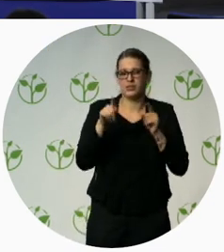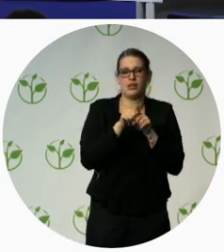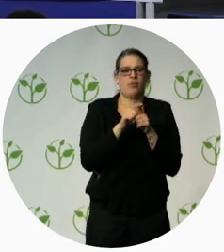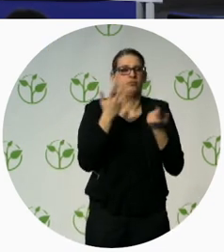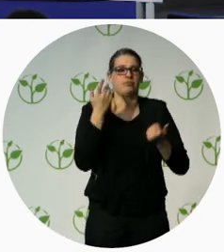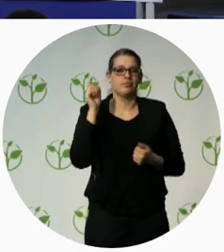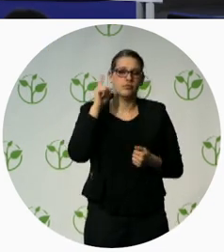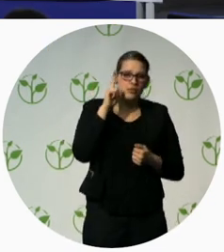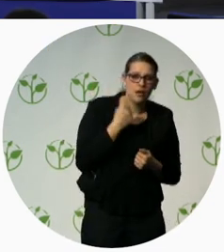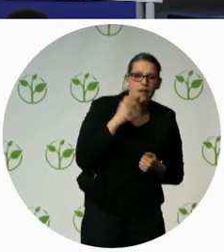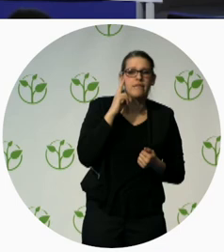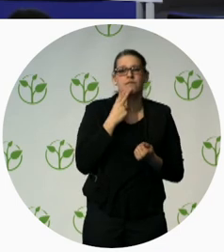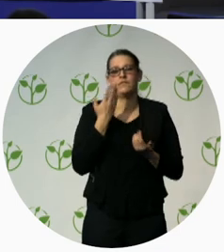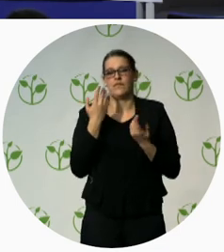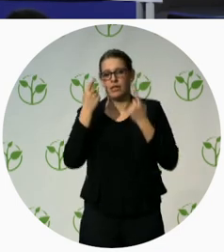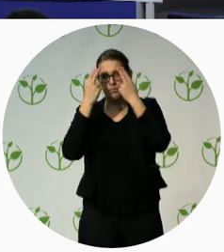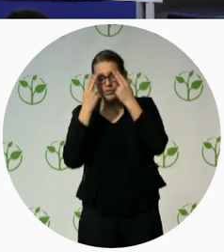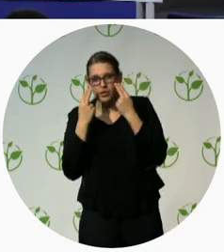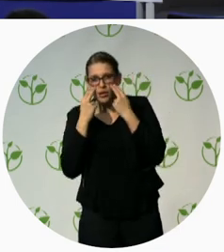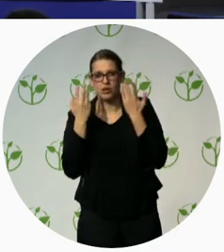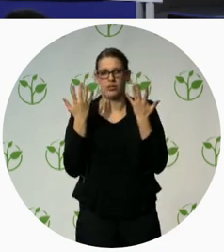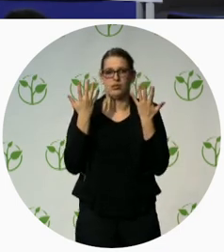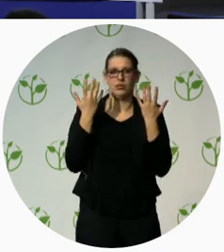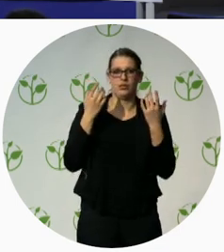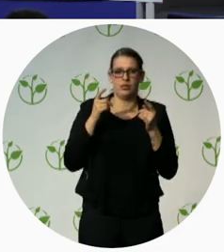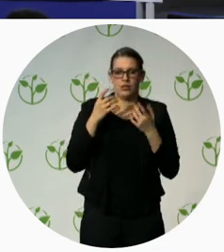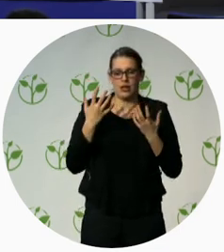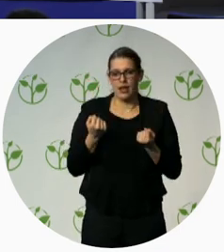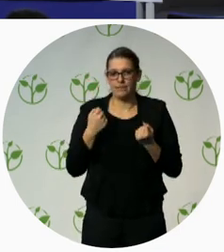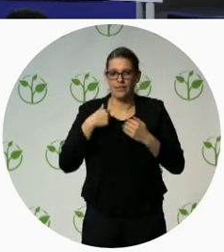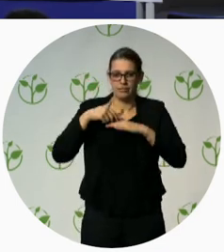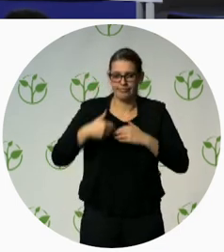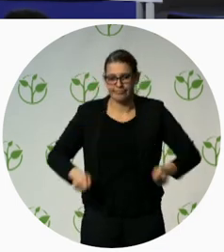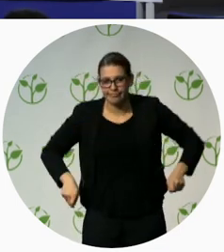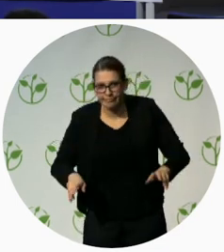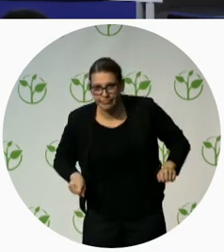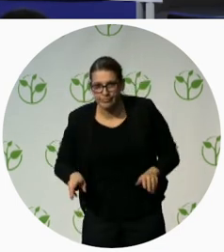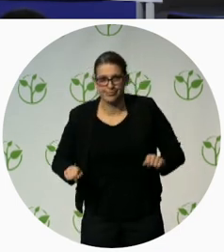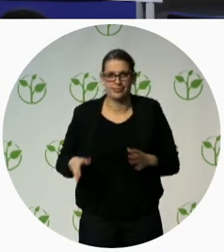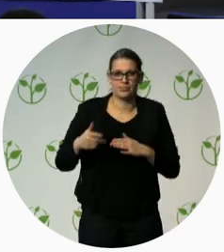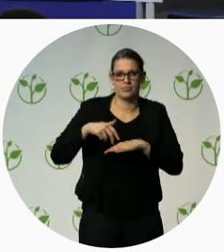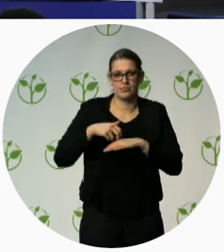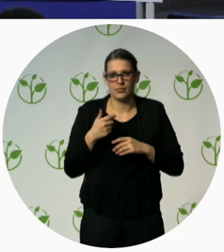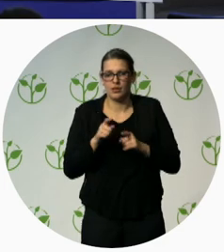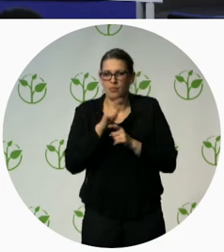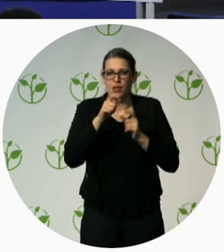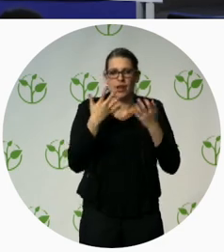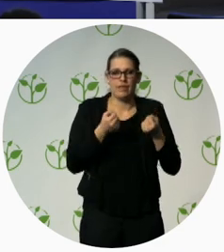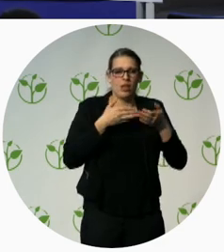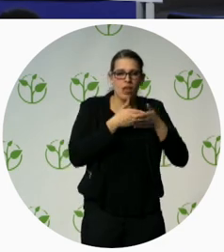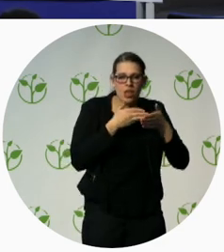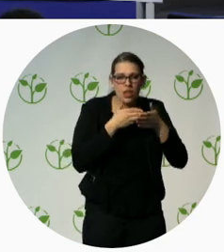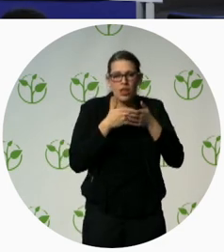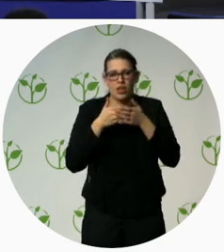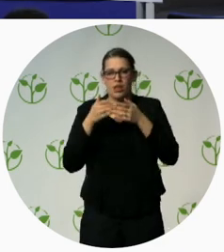course, with mobility limitations and people who have learning disabilities, to them it's always very difficult to come